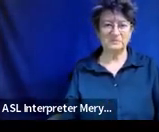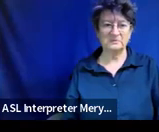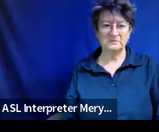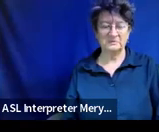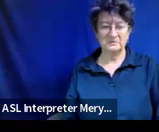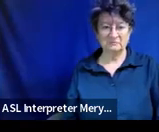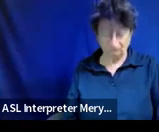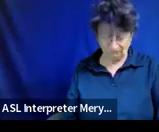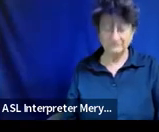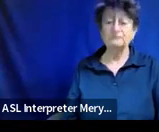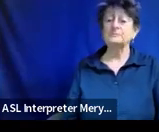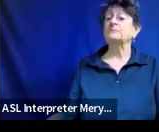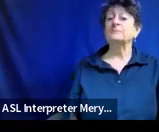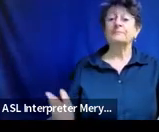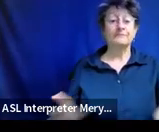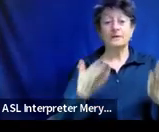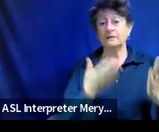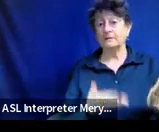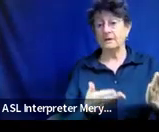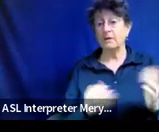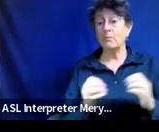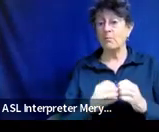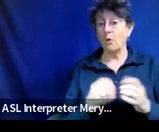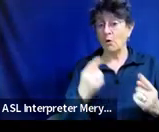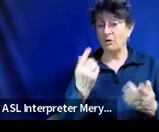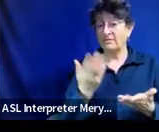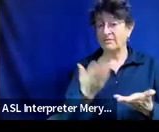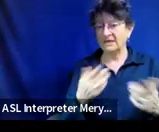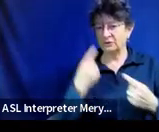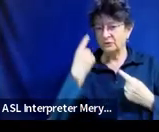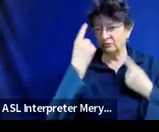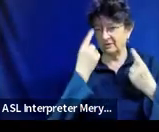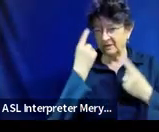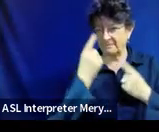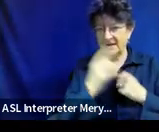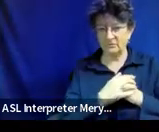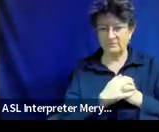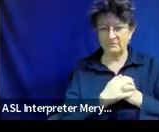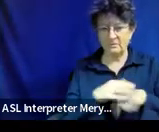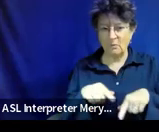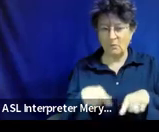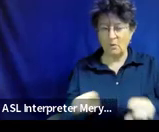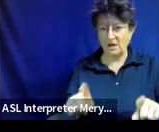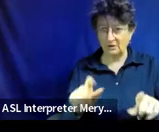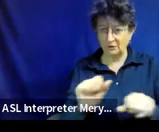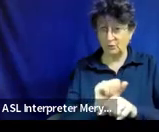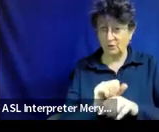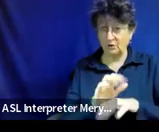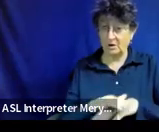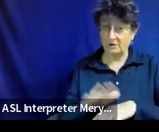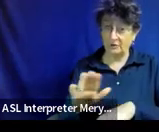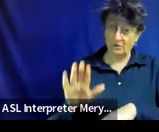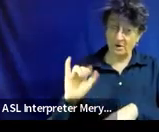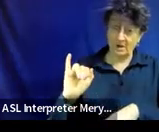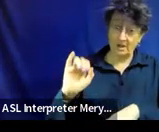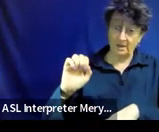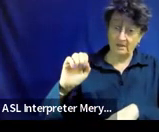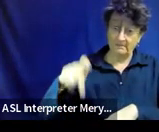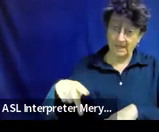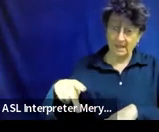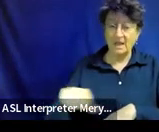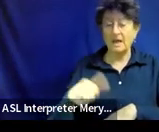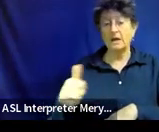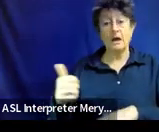Okay. So here are just some other considerations as you work on your IEPs and do any other paperwork.